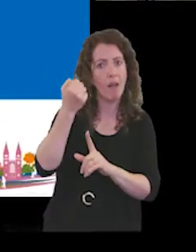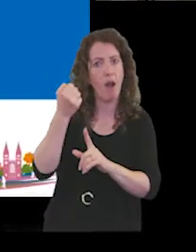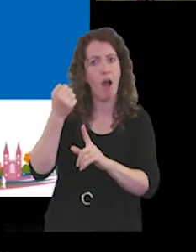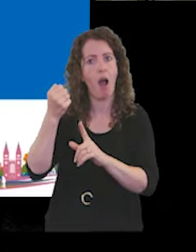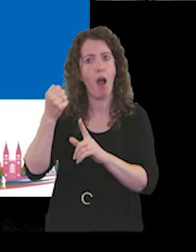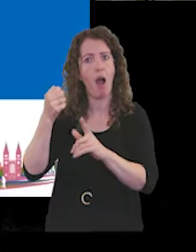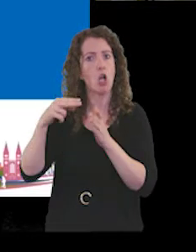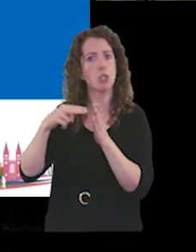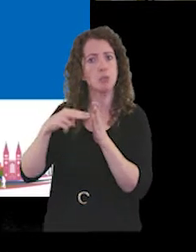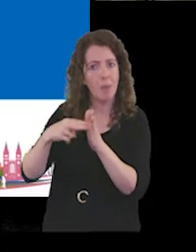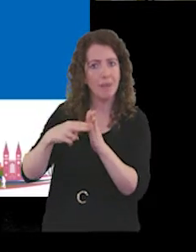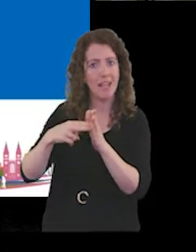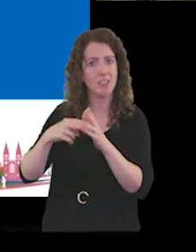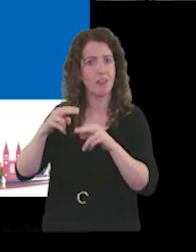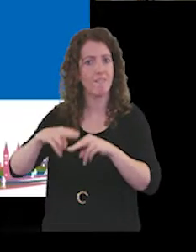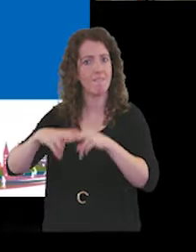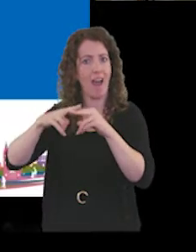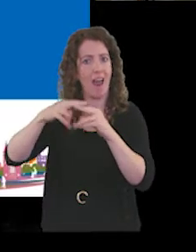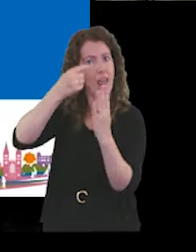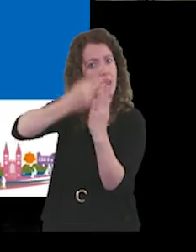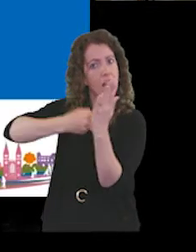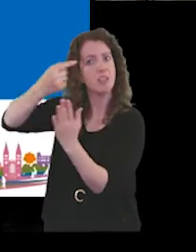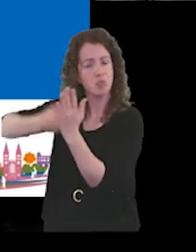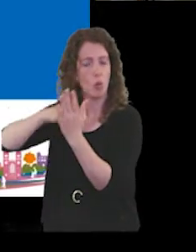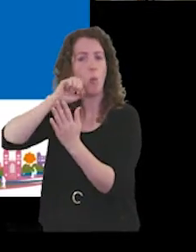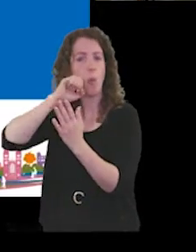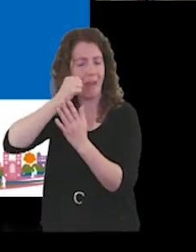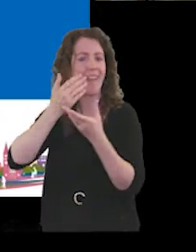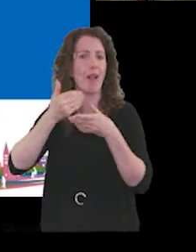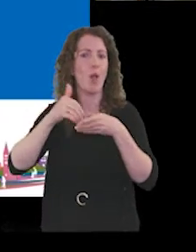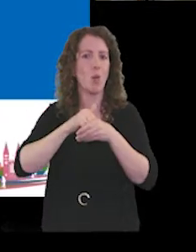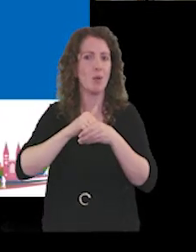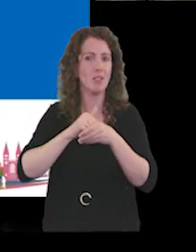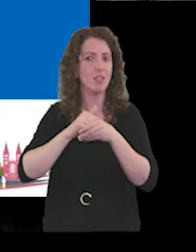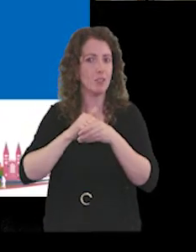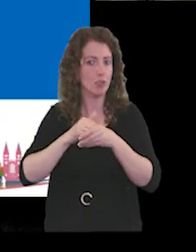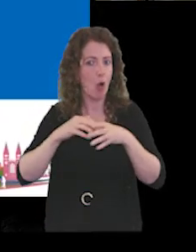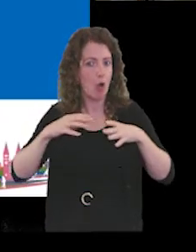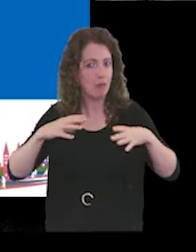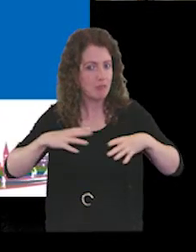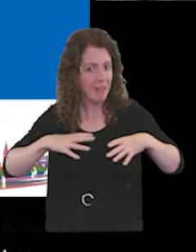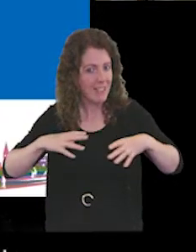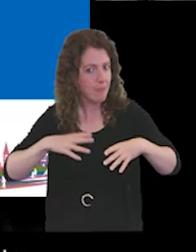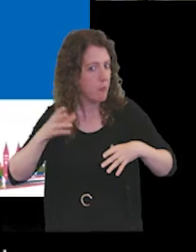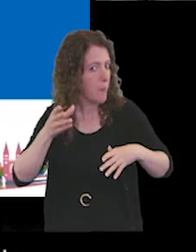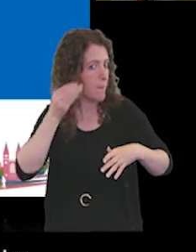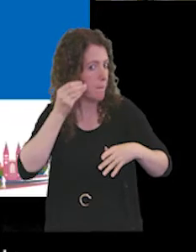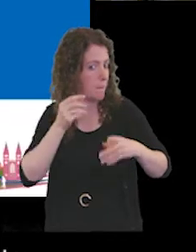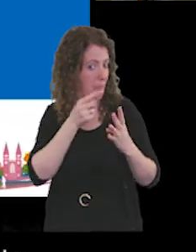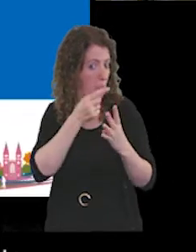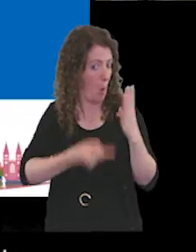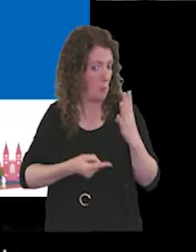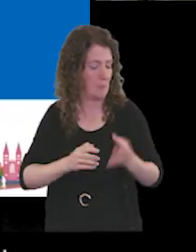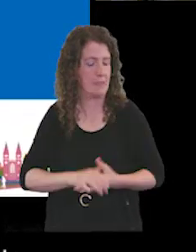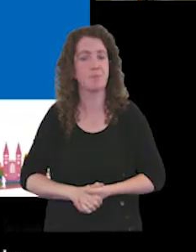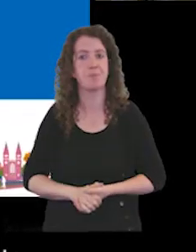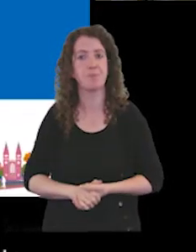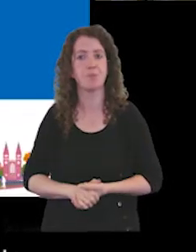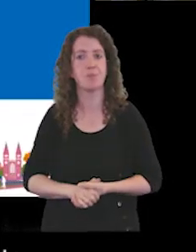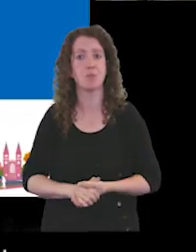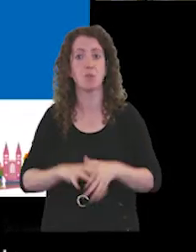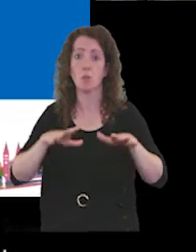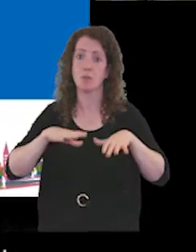and finalists that we've had. And so listen up for that and to begin.